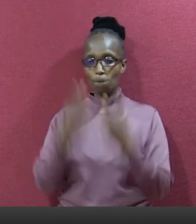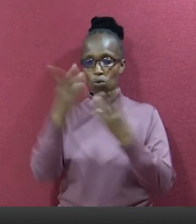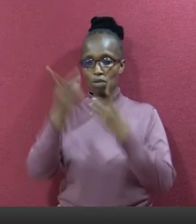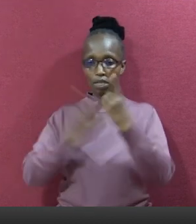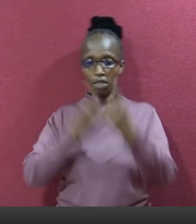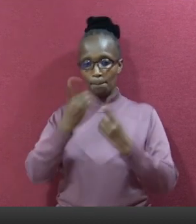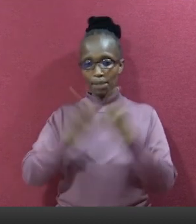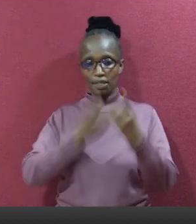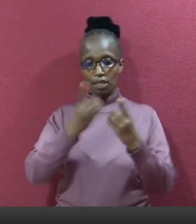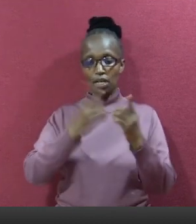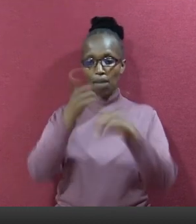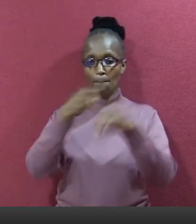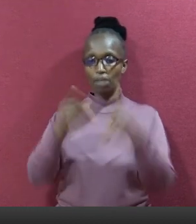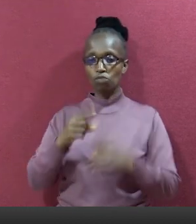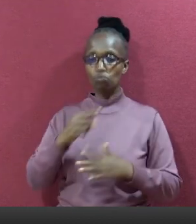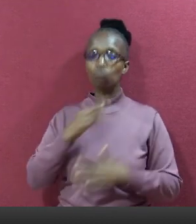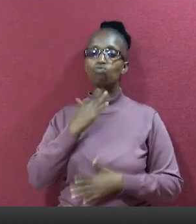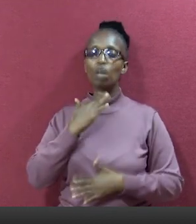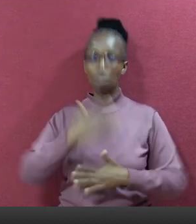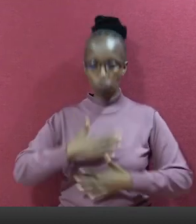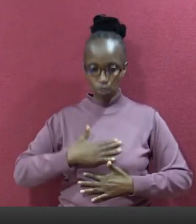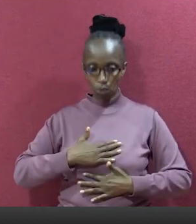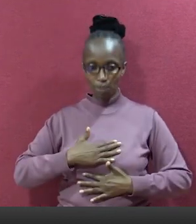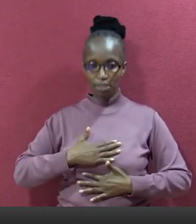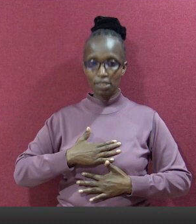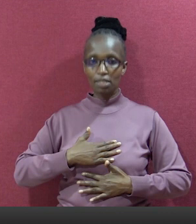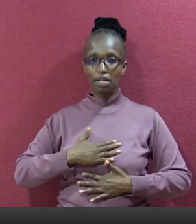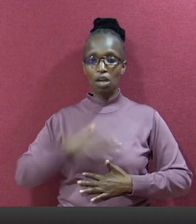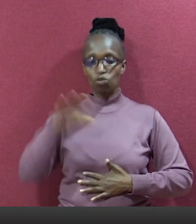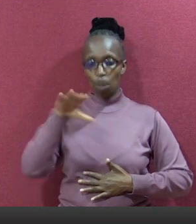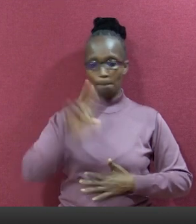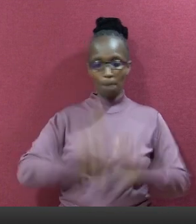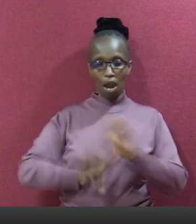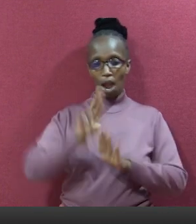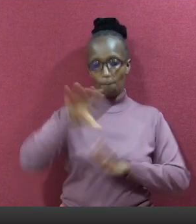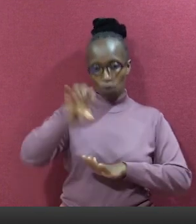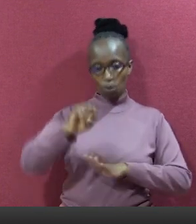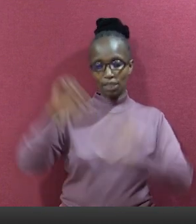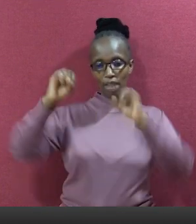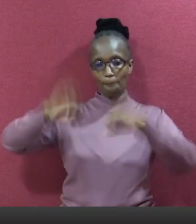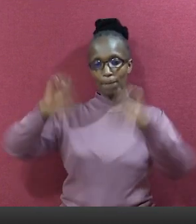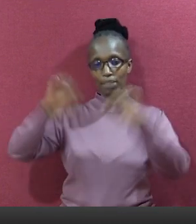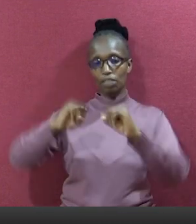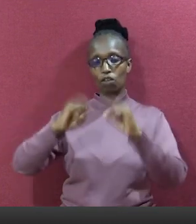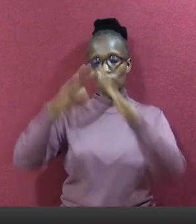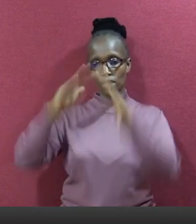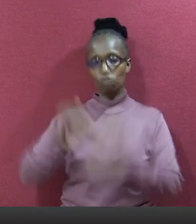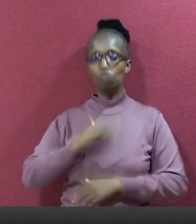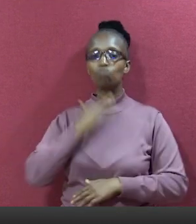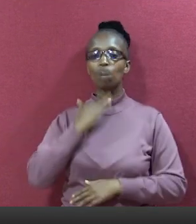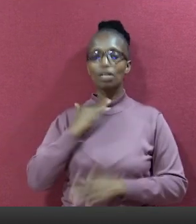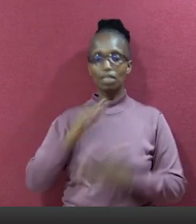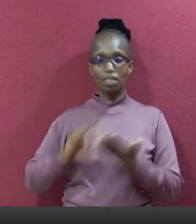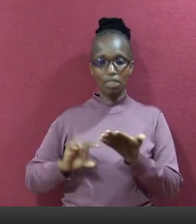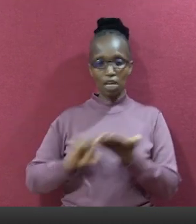want to plead with you to uphold the dignity of this house and announce the removal of